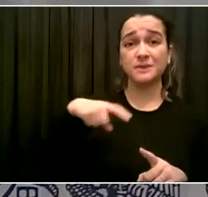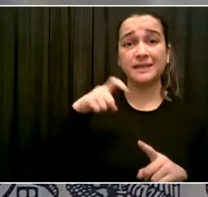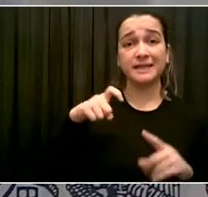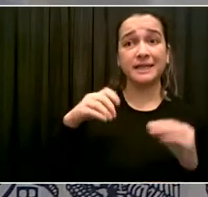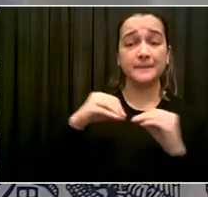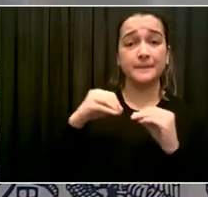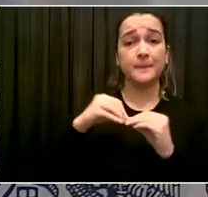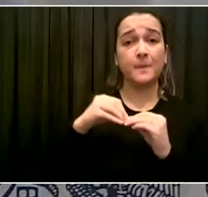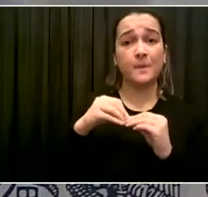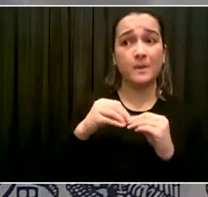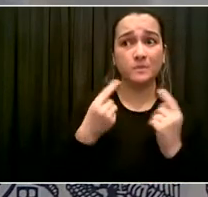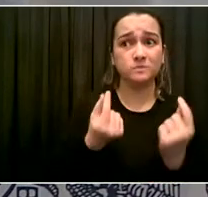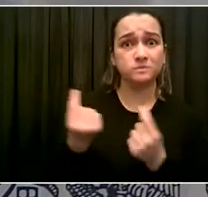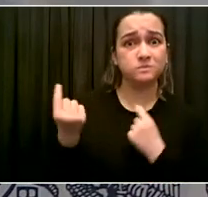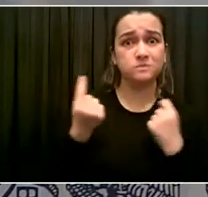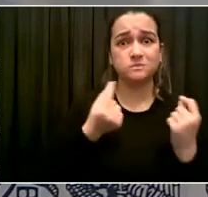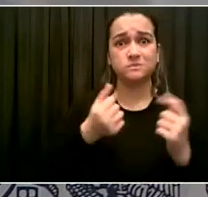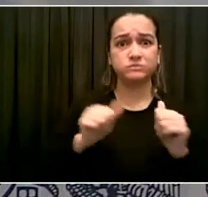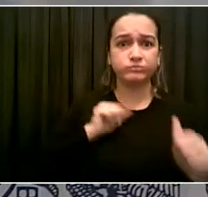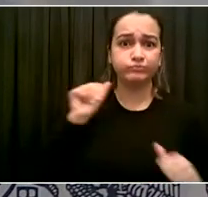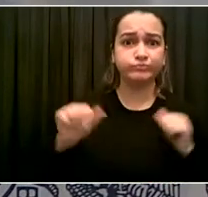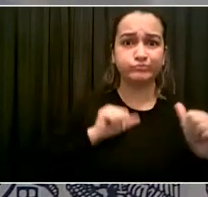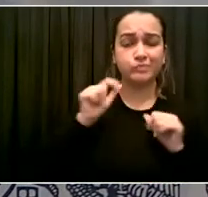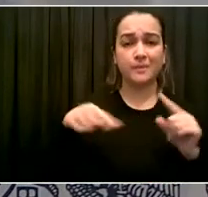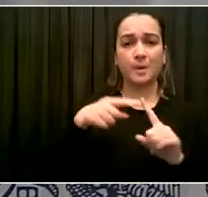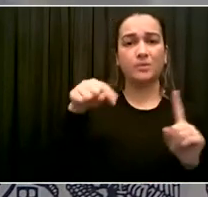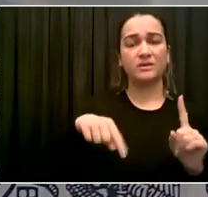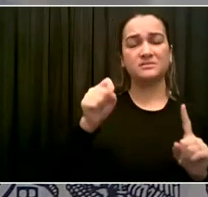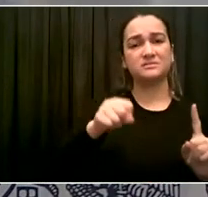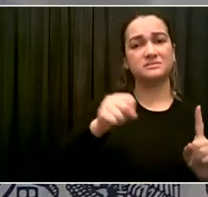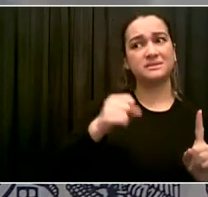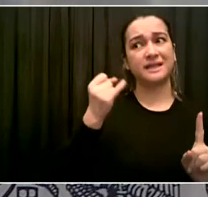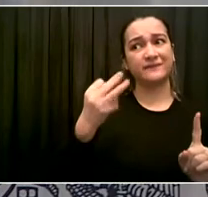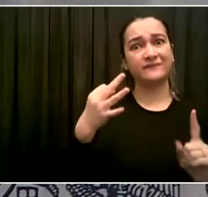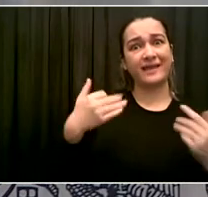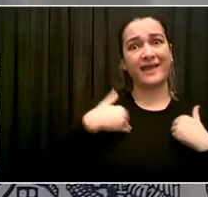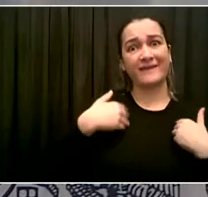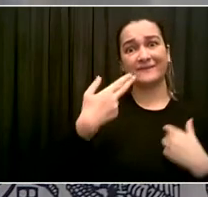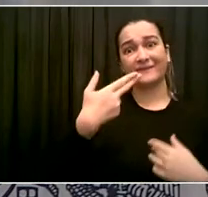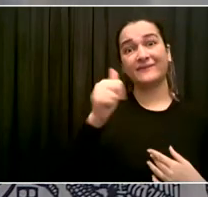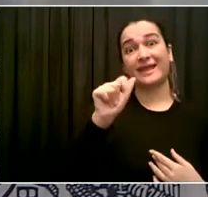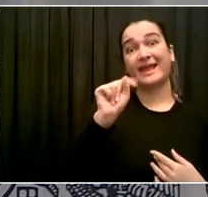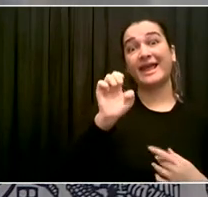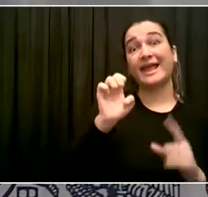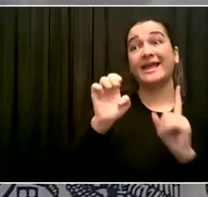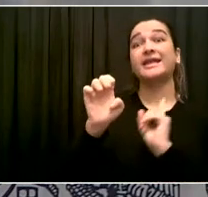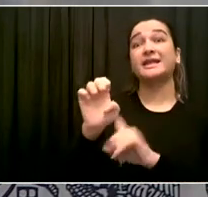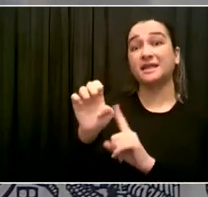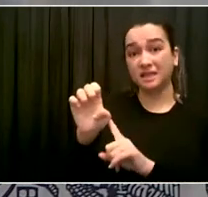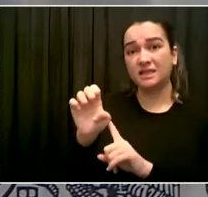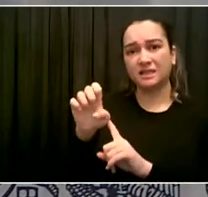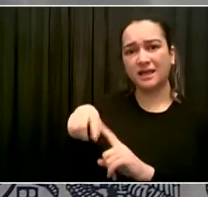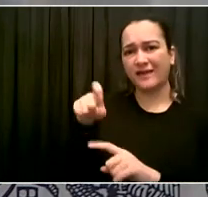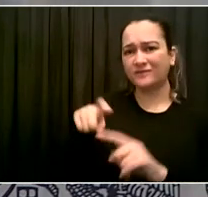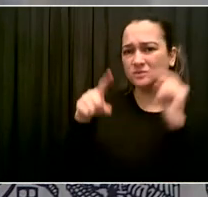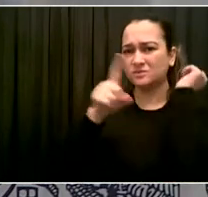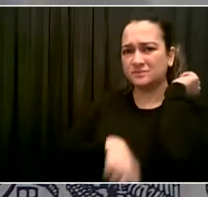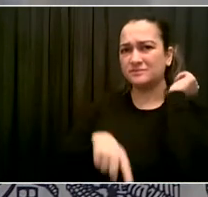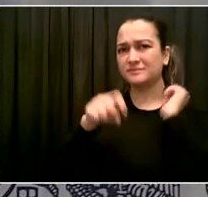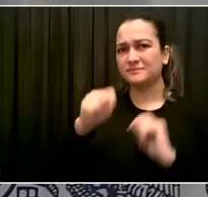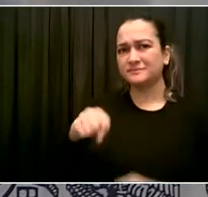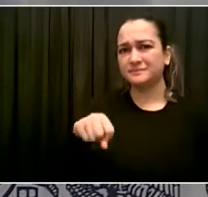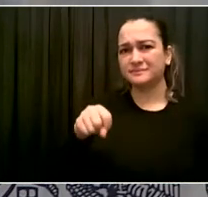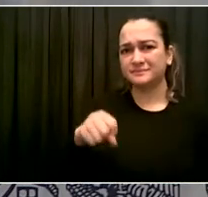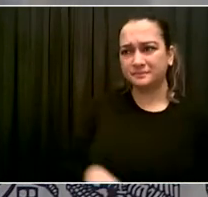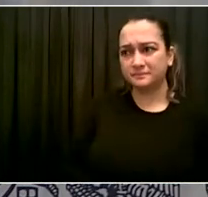where to turn or aren't sure if they should report it. And my message to all New Yorkers and particularly to Asian American New Yorkers at